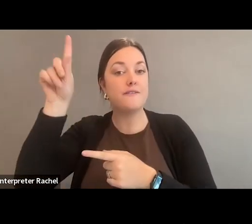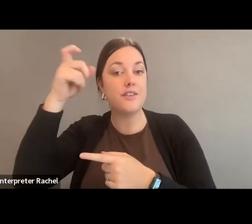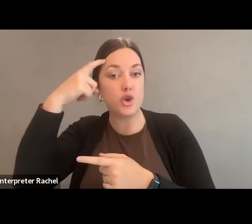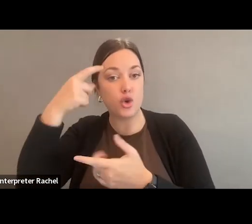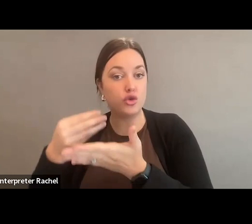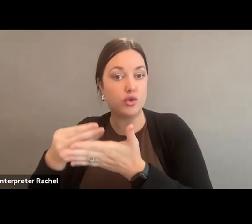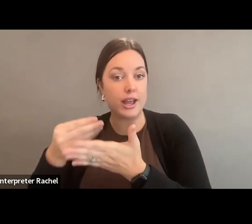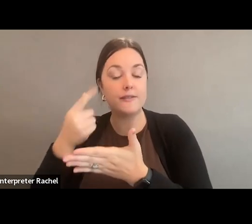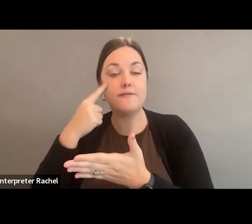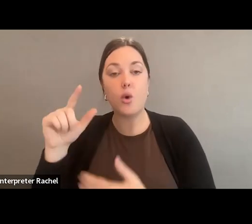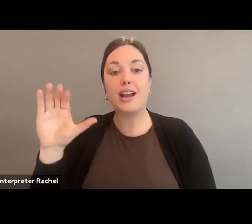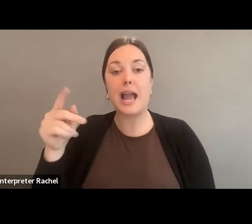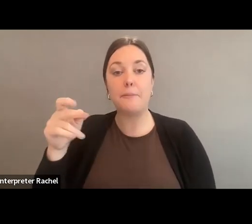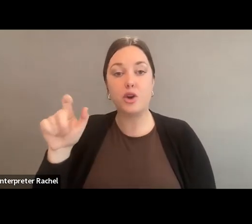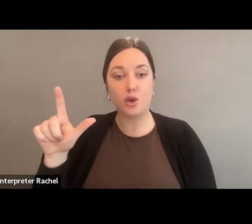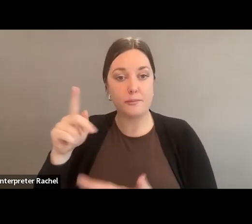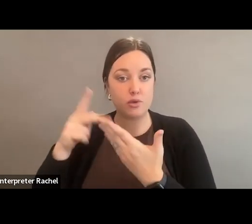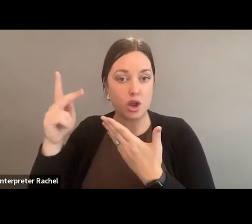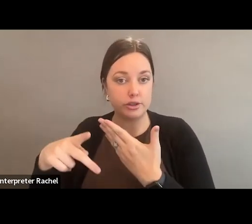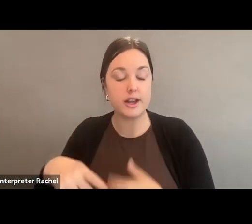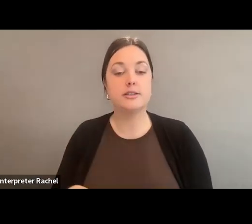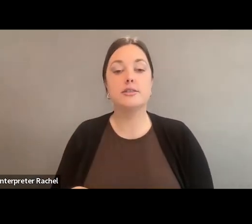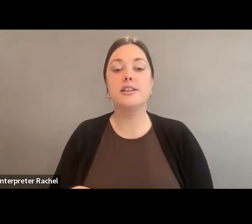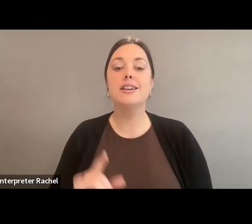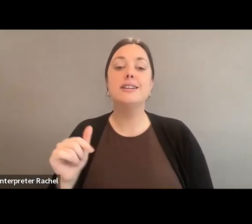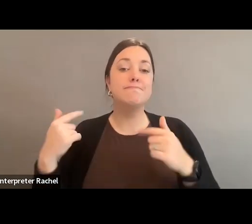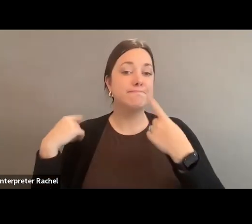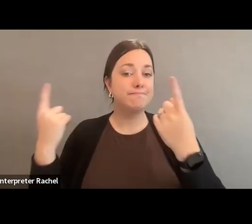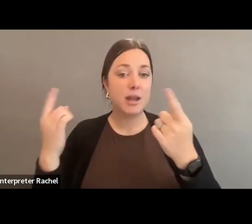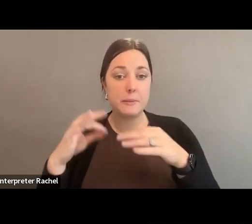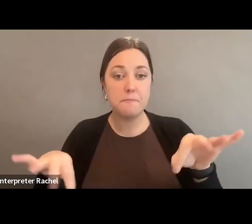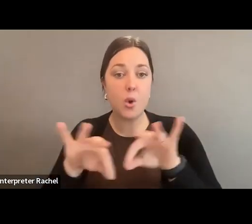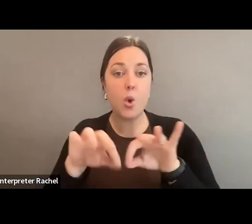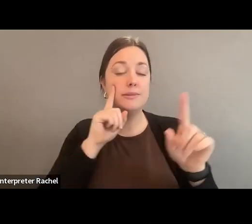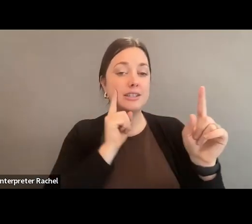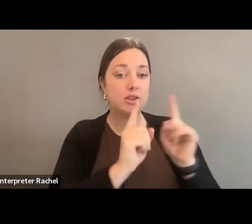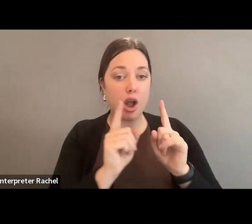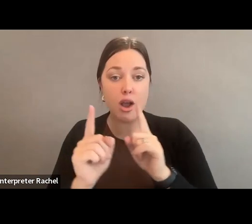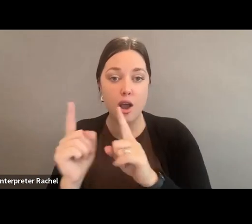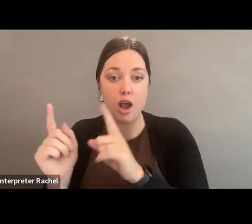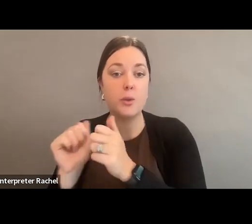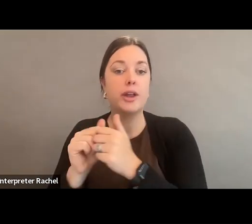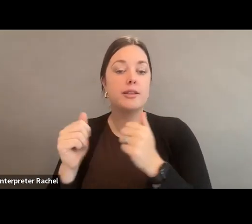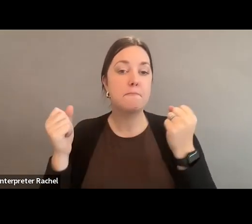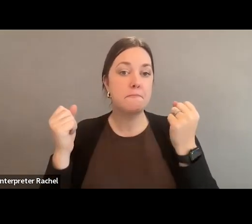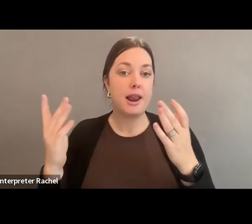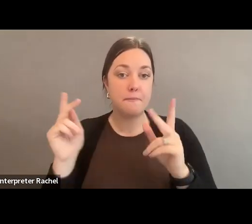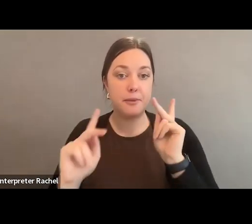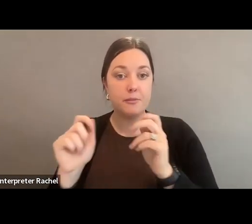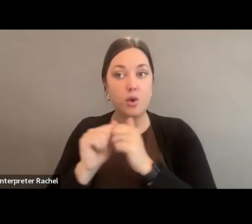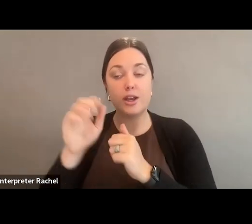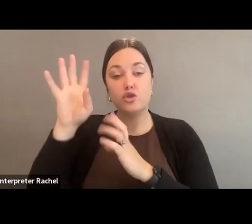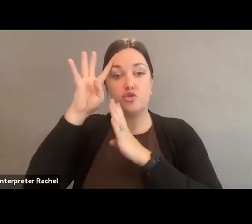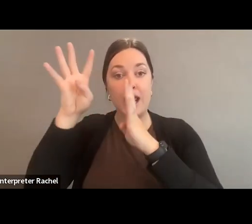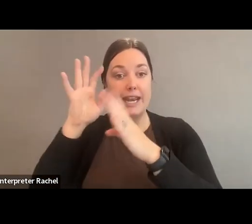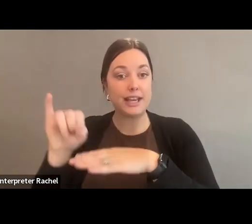projects. It's been so important in my conversations with people in the creative industry.